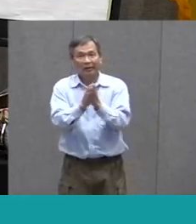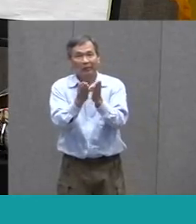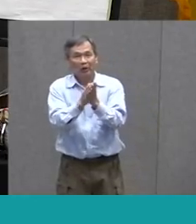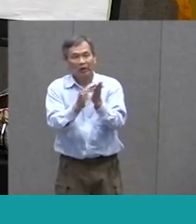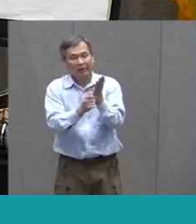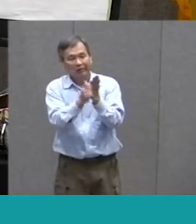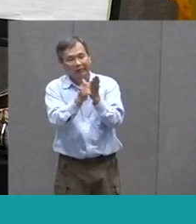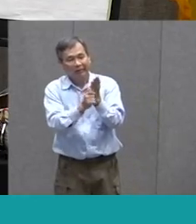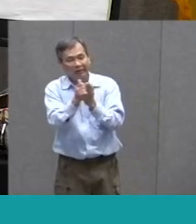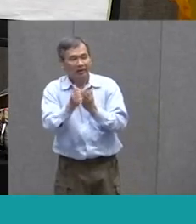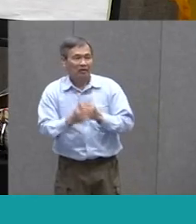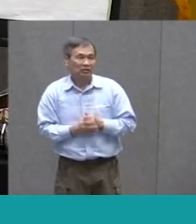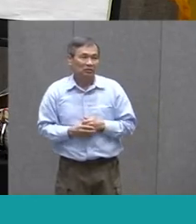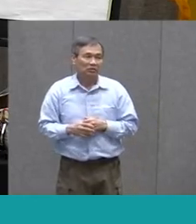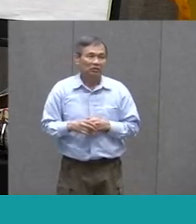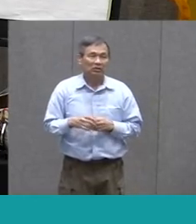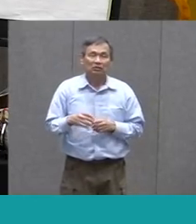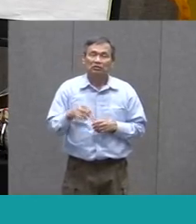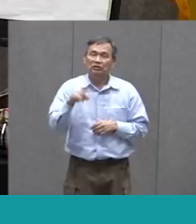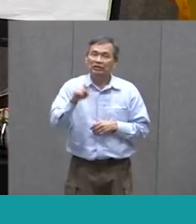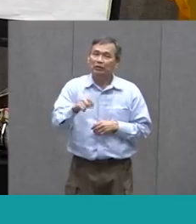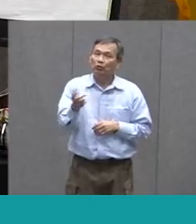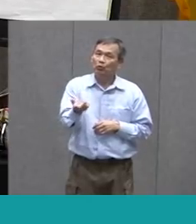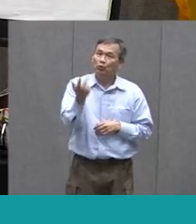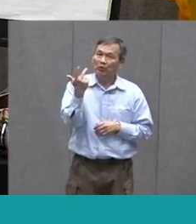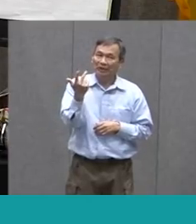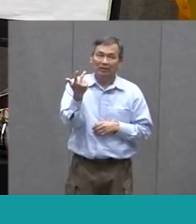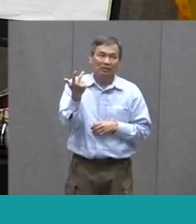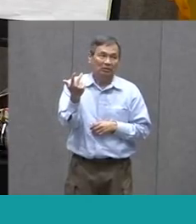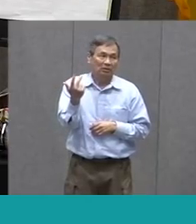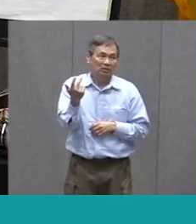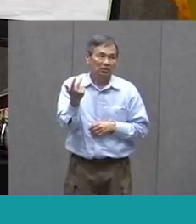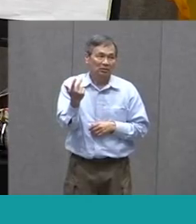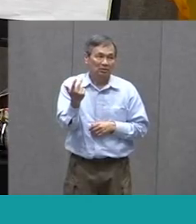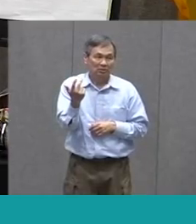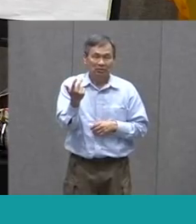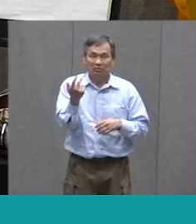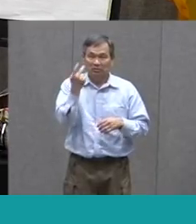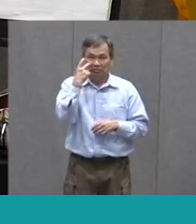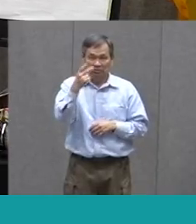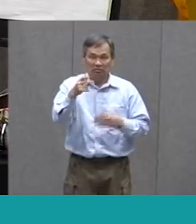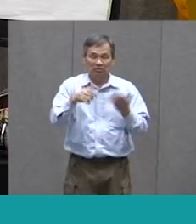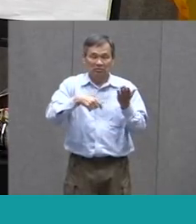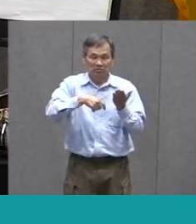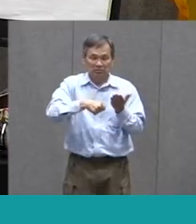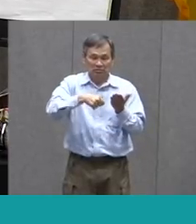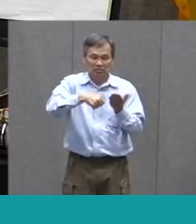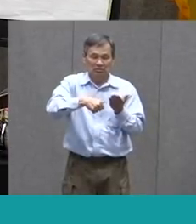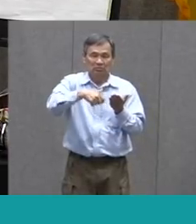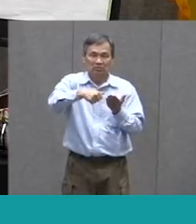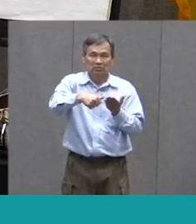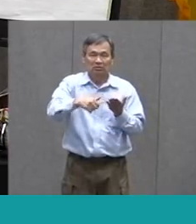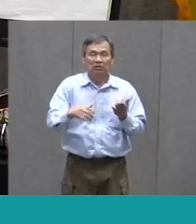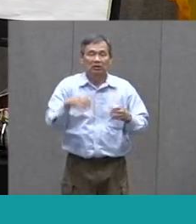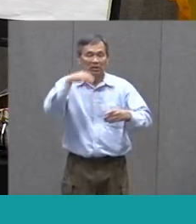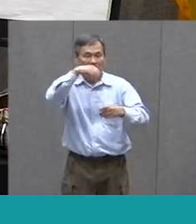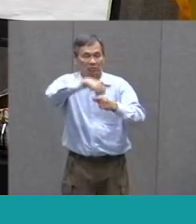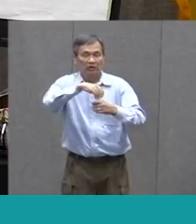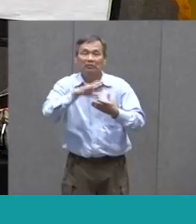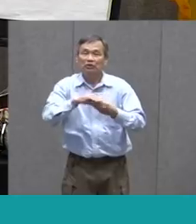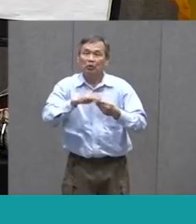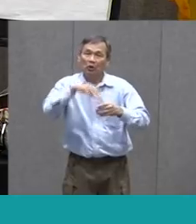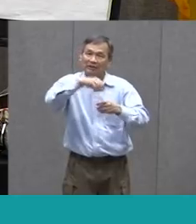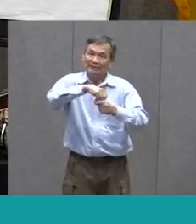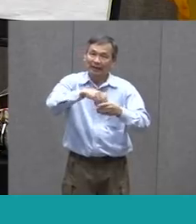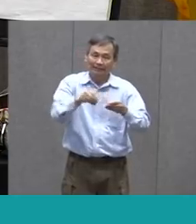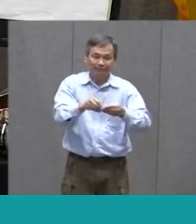And I'm Going To Put Three Staples Down The Side And This Is Going To Be Where I Put My Story So